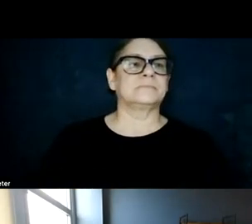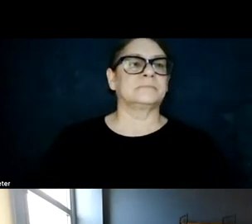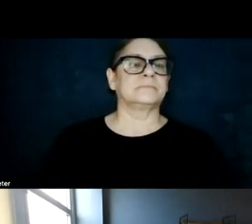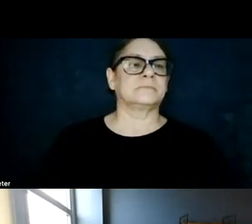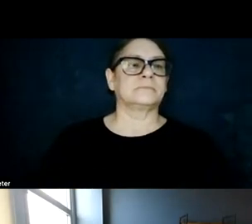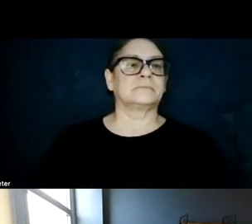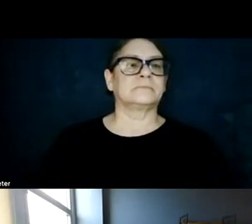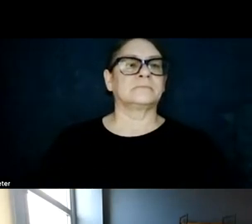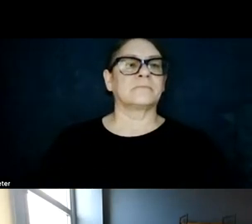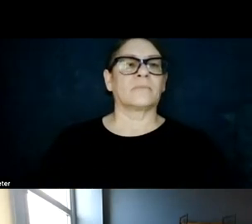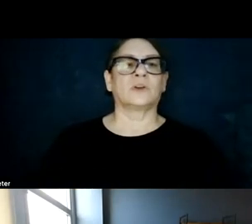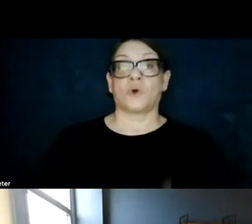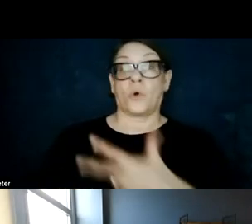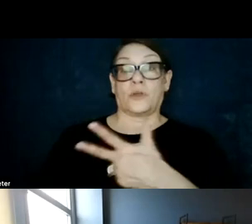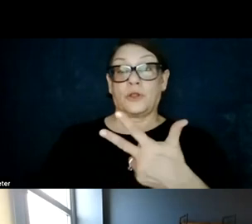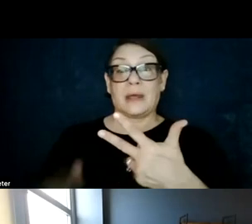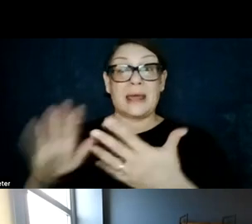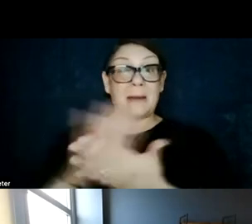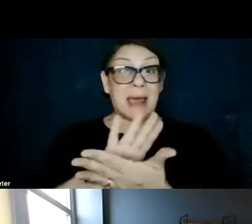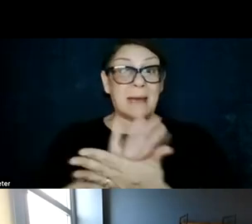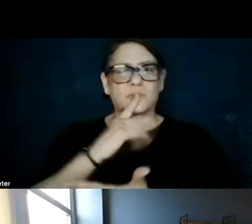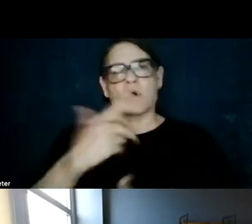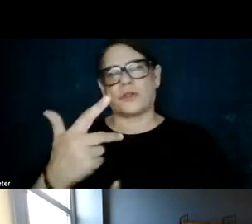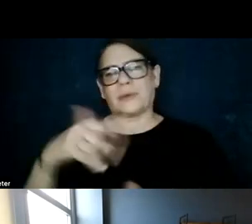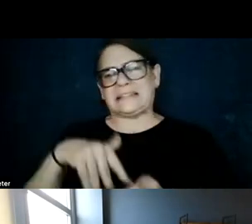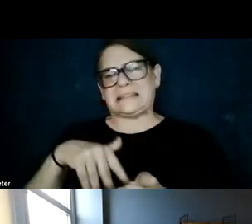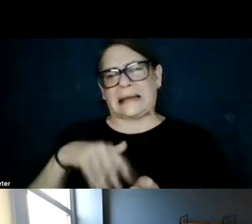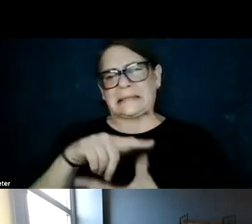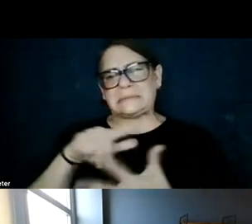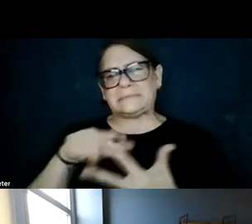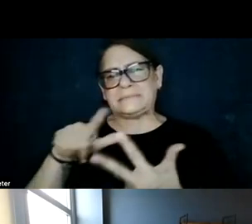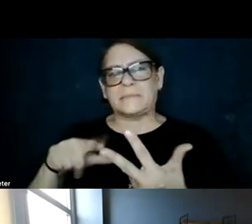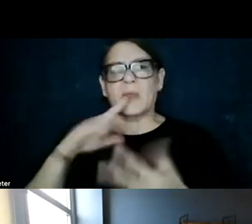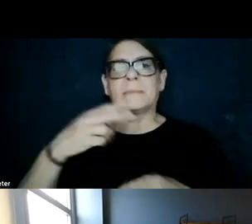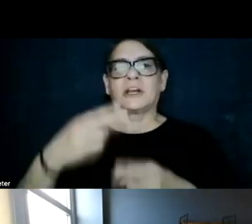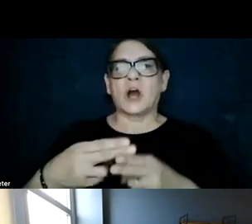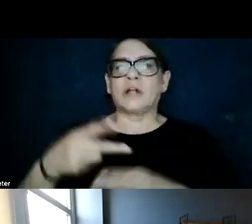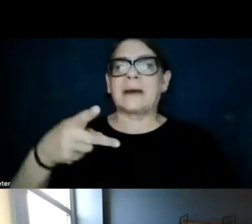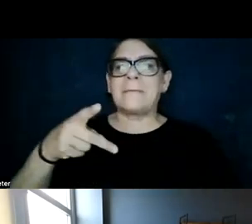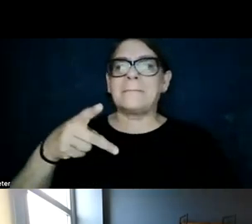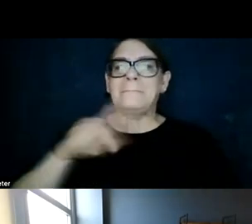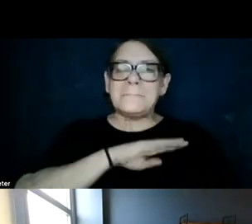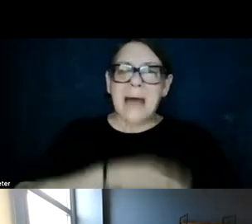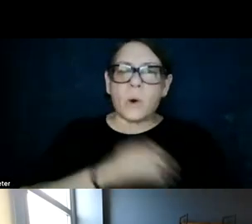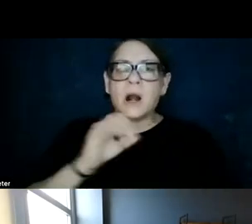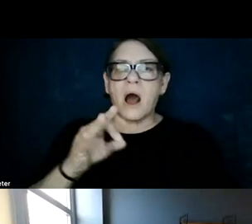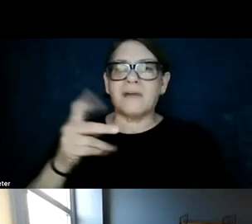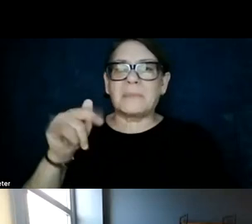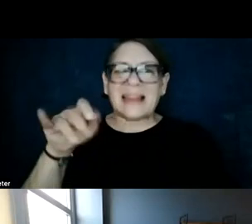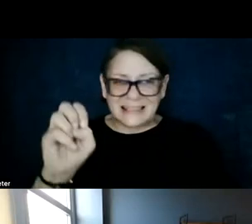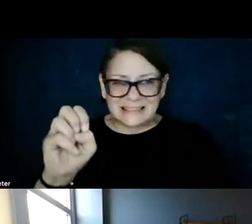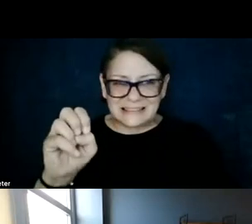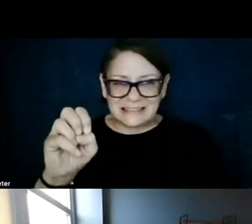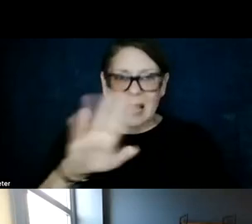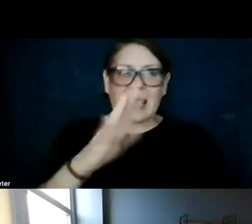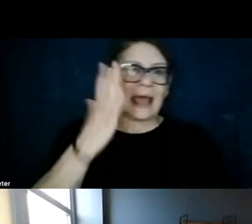So the three papers or three studies that I'm referring to have been called Power of Place, California, Power of Place West, and